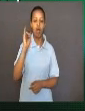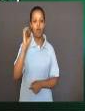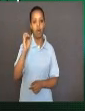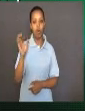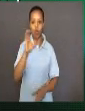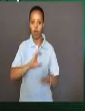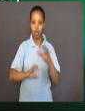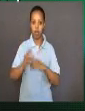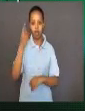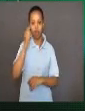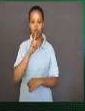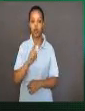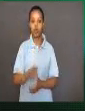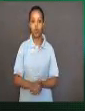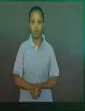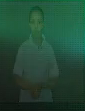theory.